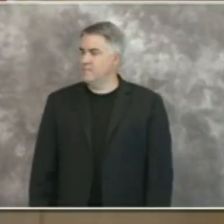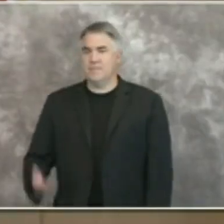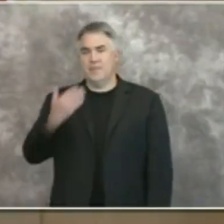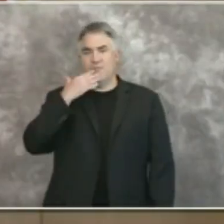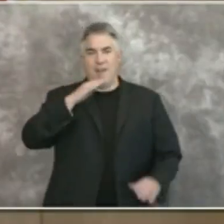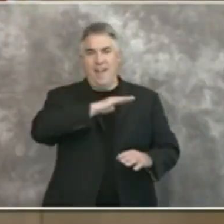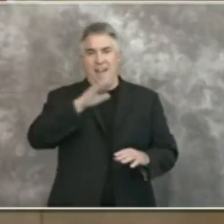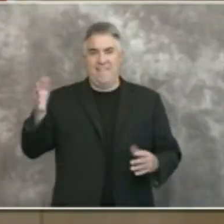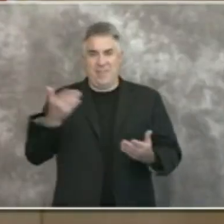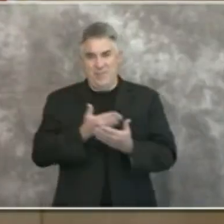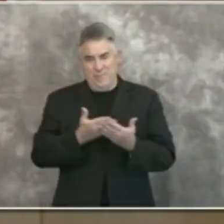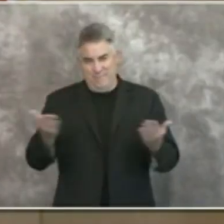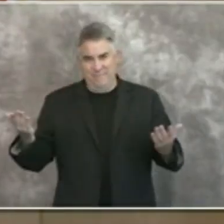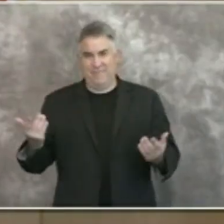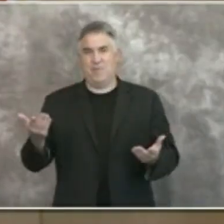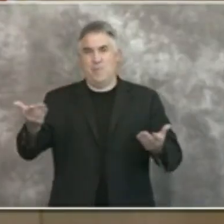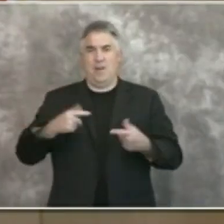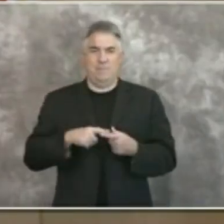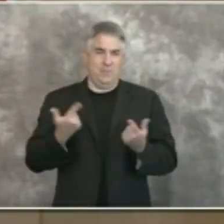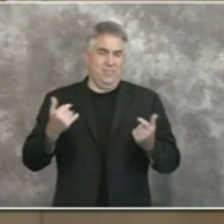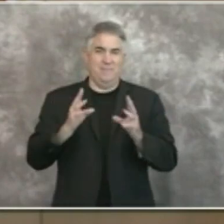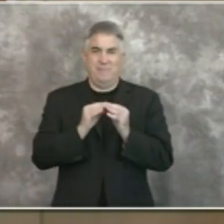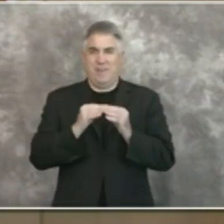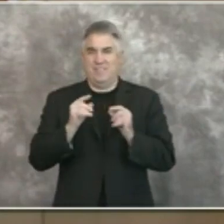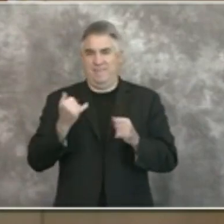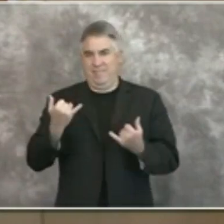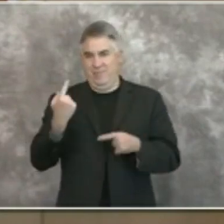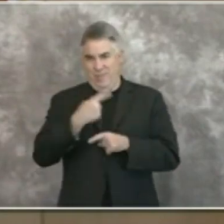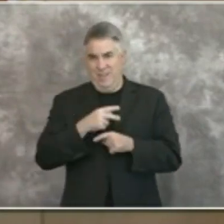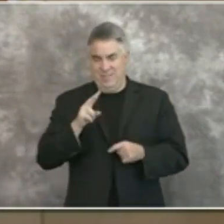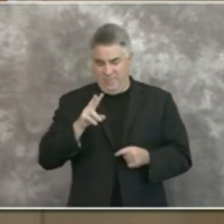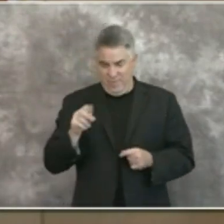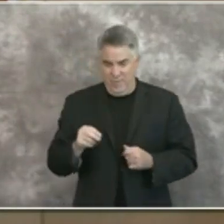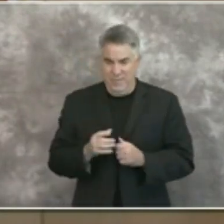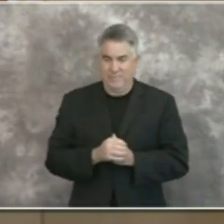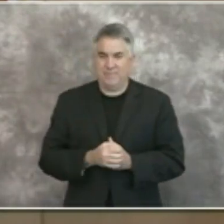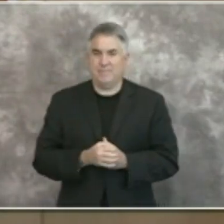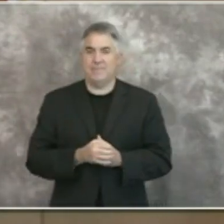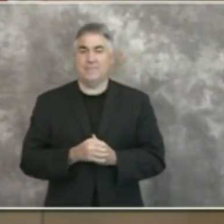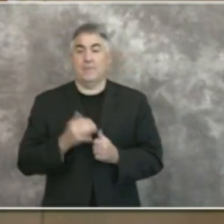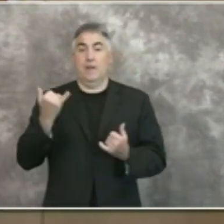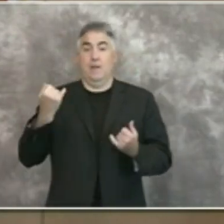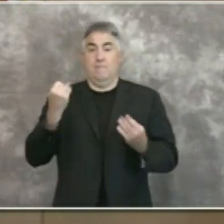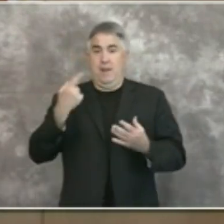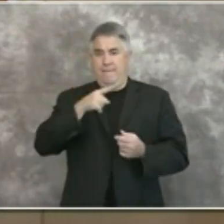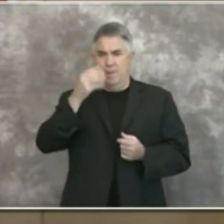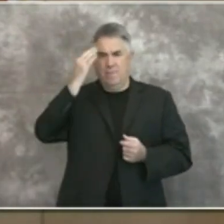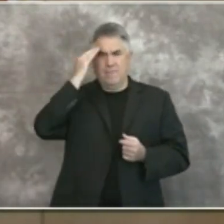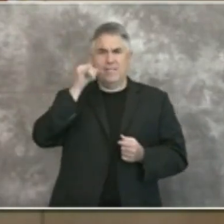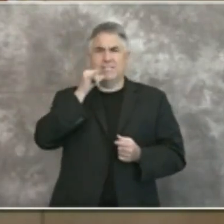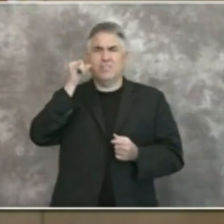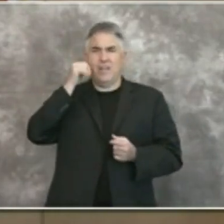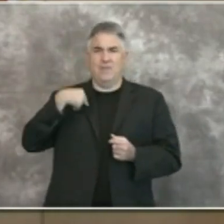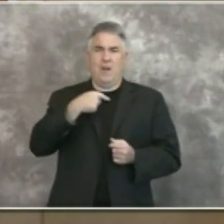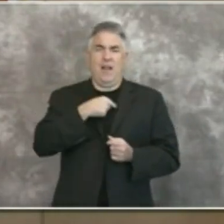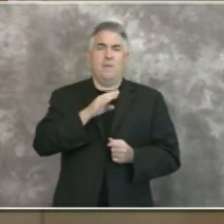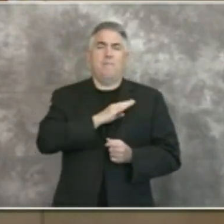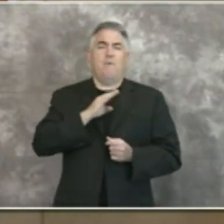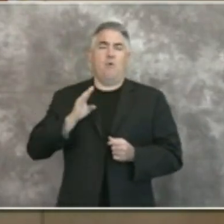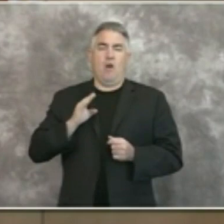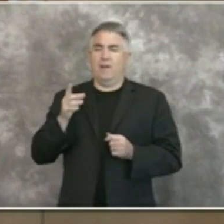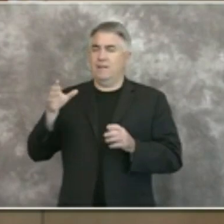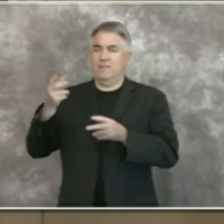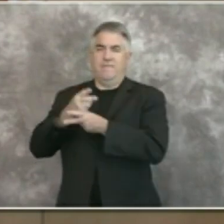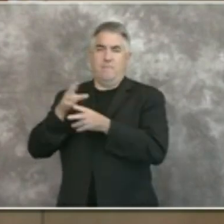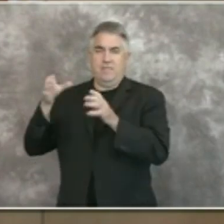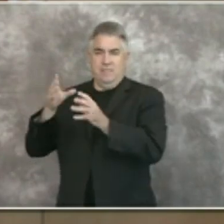Good afternoon and welcome to our media briefing. As many of you know yesterday we had a Board of Supervisors meeting